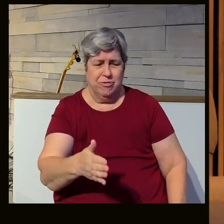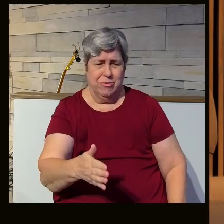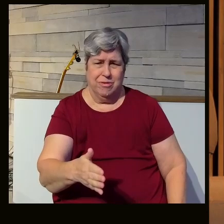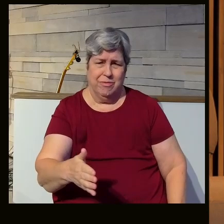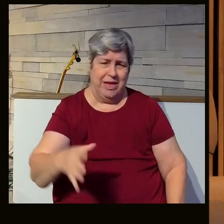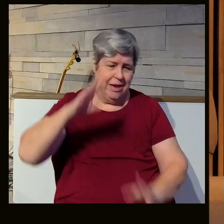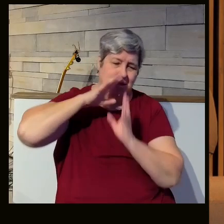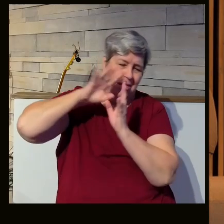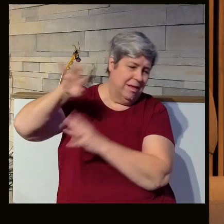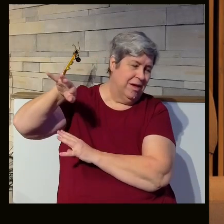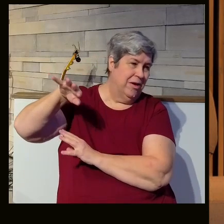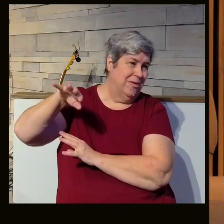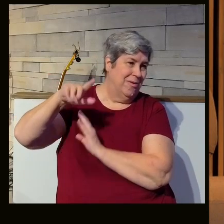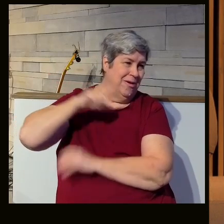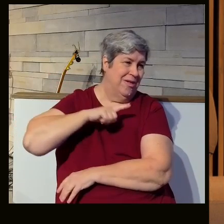drops off the radar.